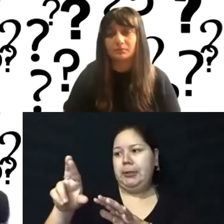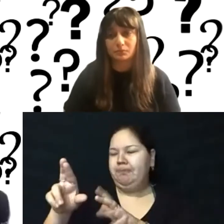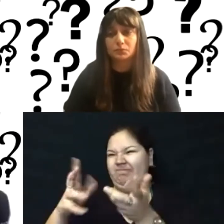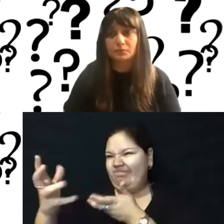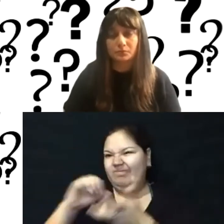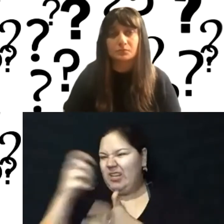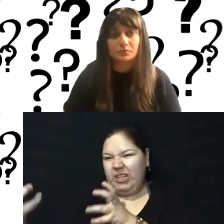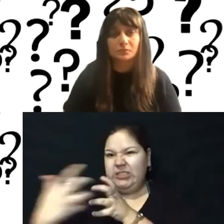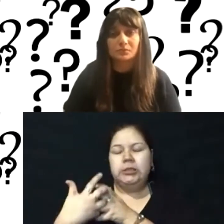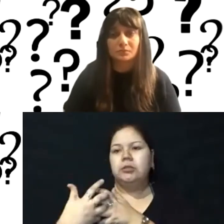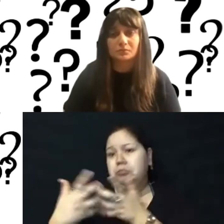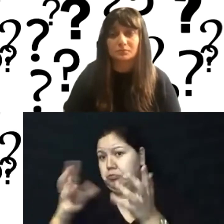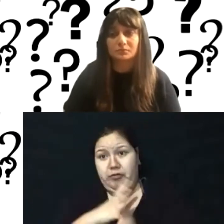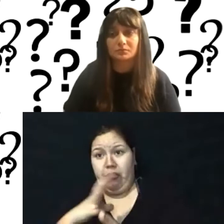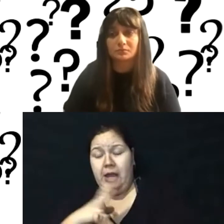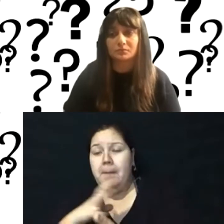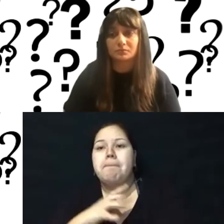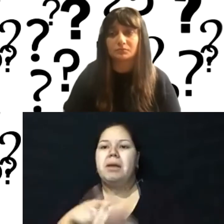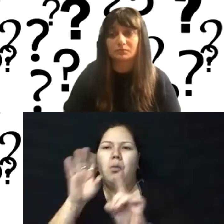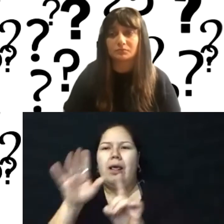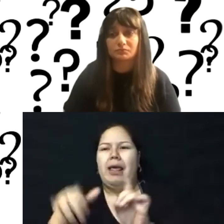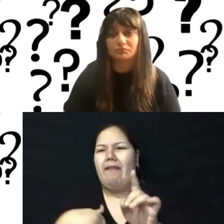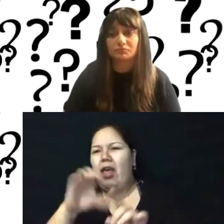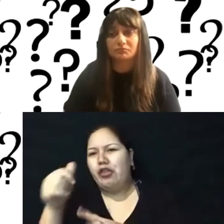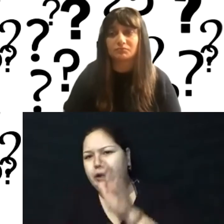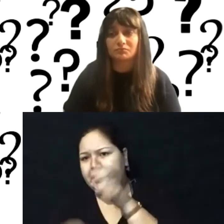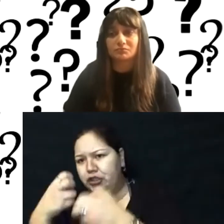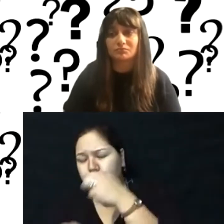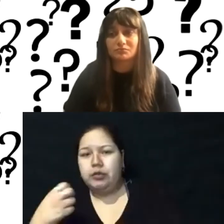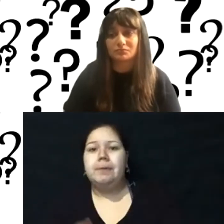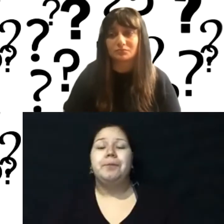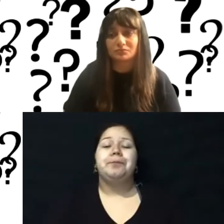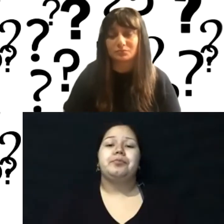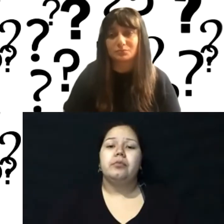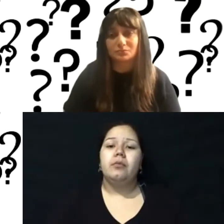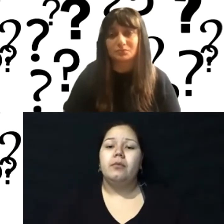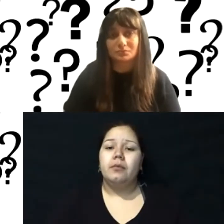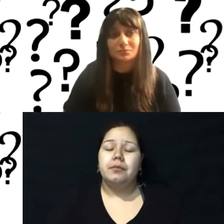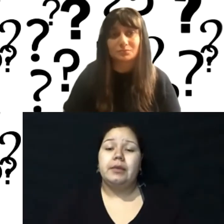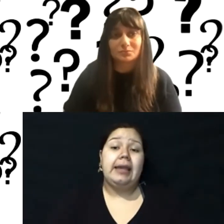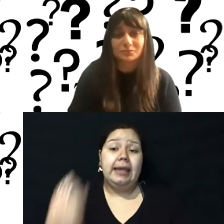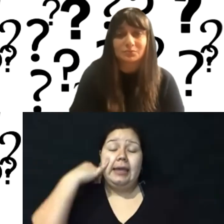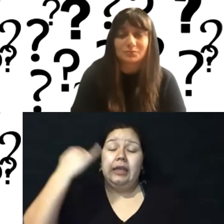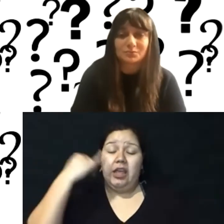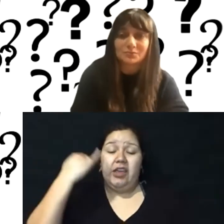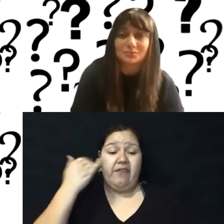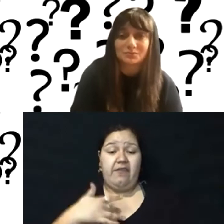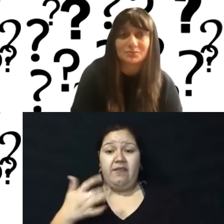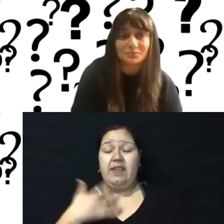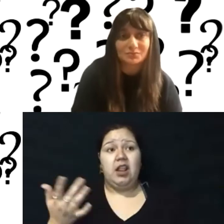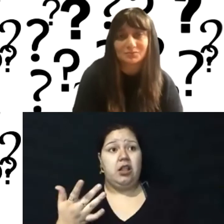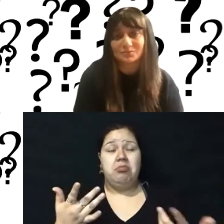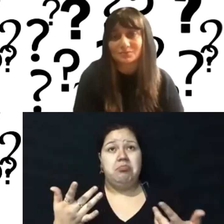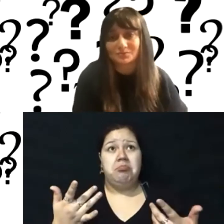Um, but again, you can run into these other issues. If you want your problem to be that you, you know, are, you know, not having to scrimp and